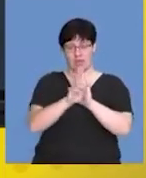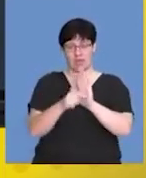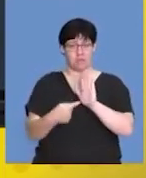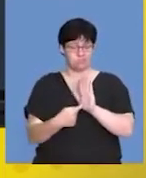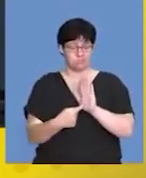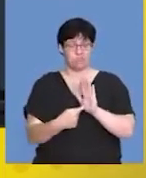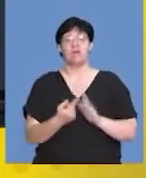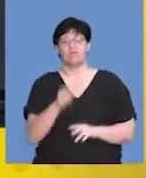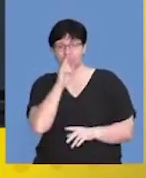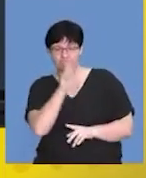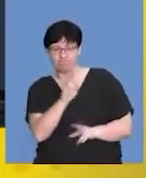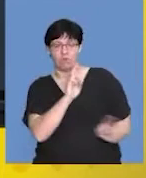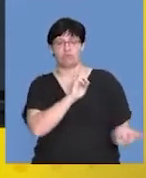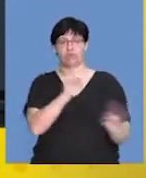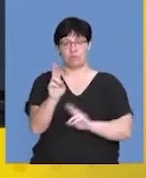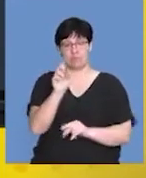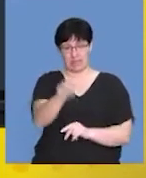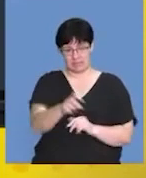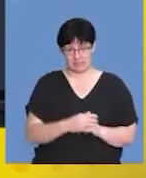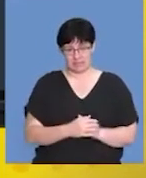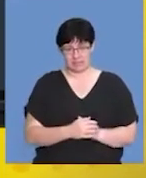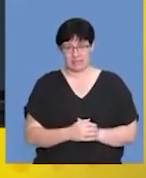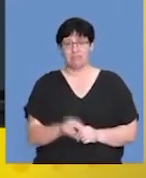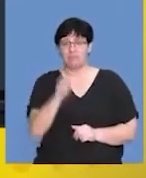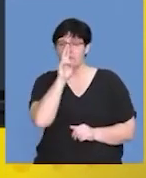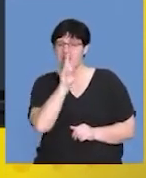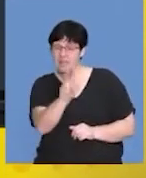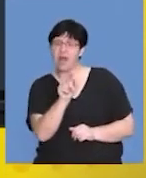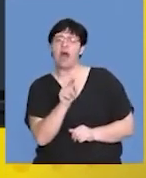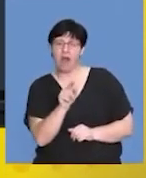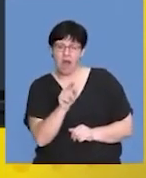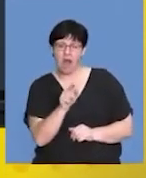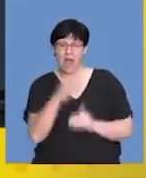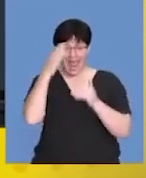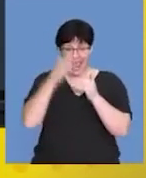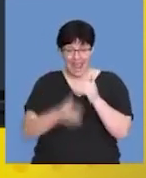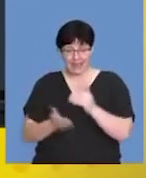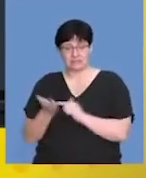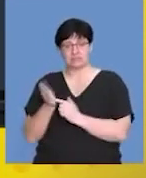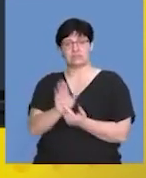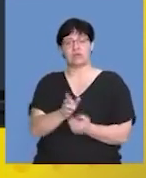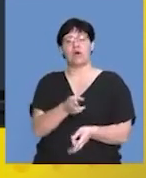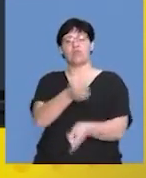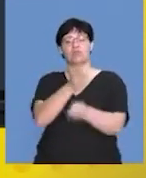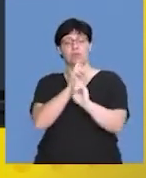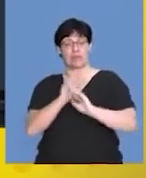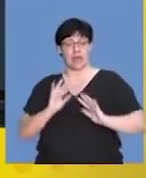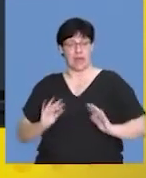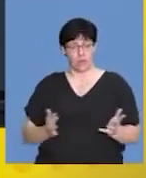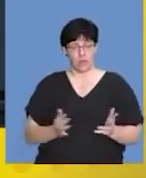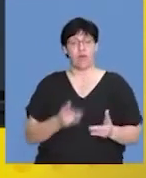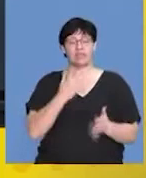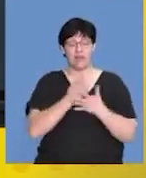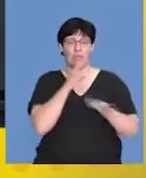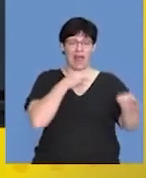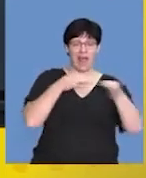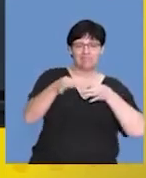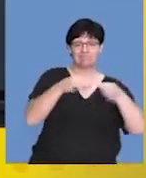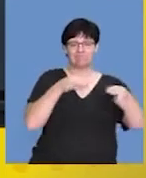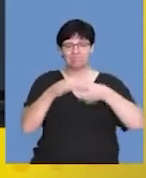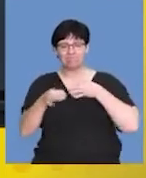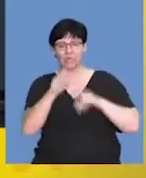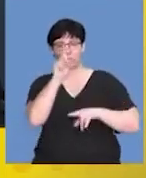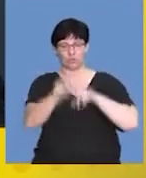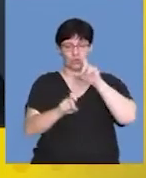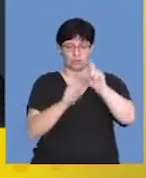and we'd like you to respond to them. And we're going to look at your responses towards the end of this session and we're going to go through those questions. So